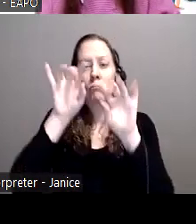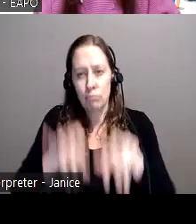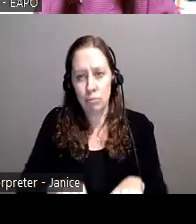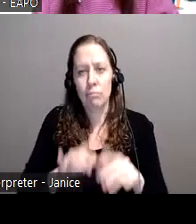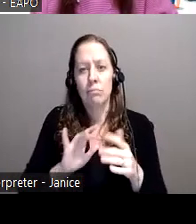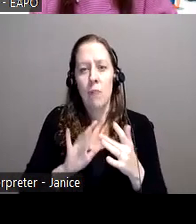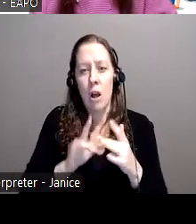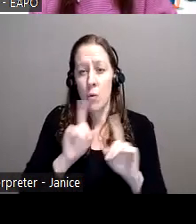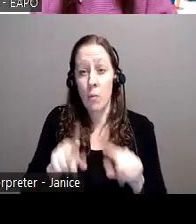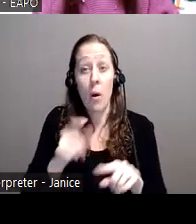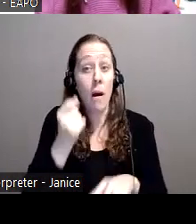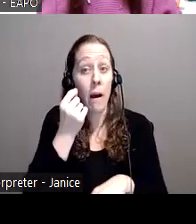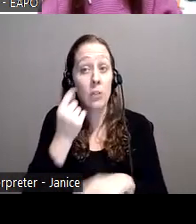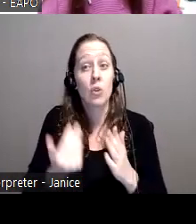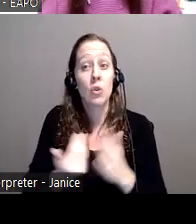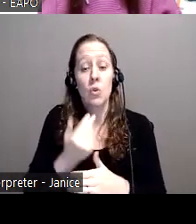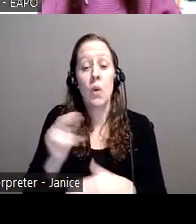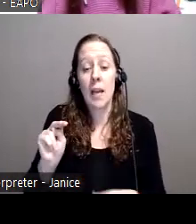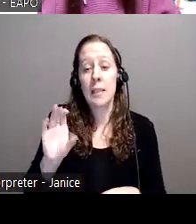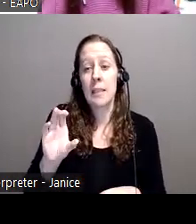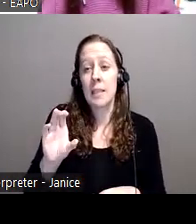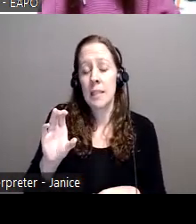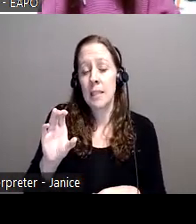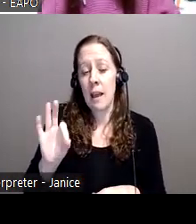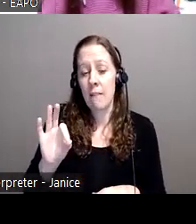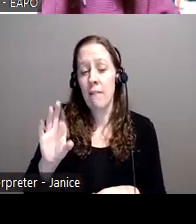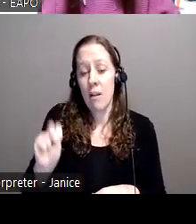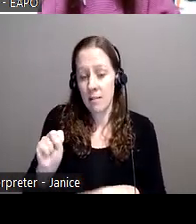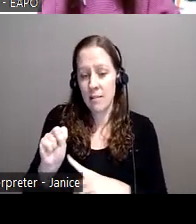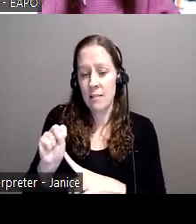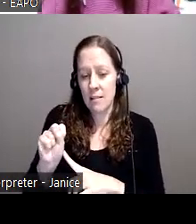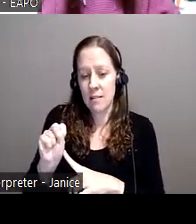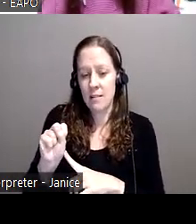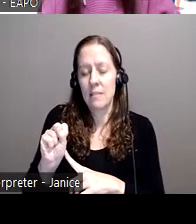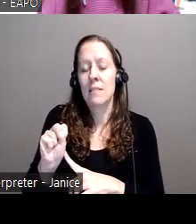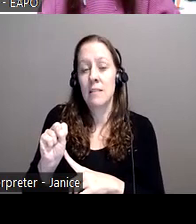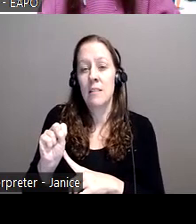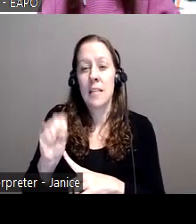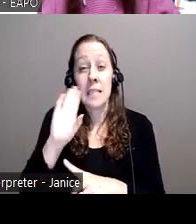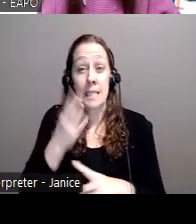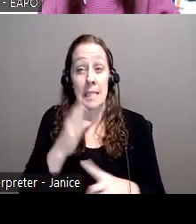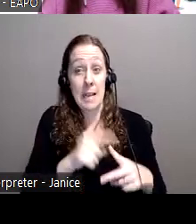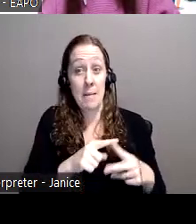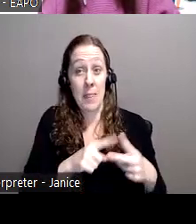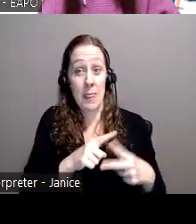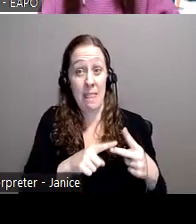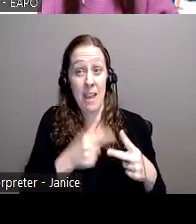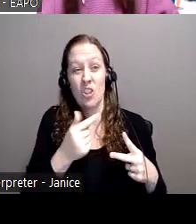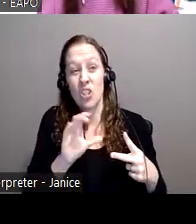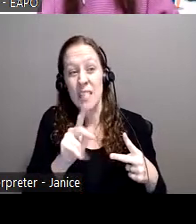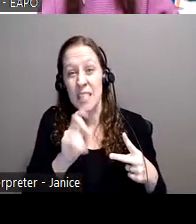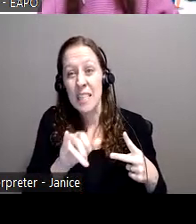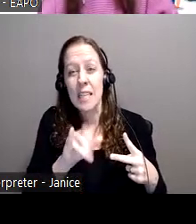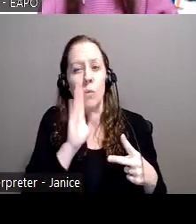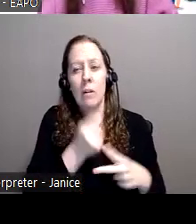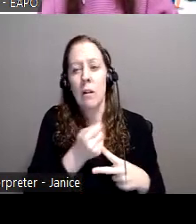With that being said, though, with the new NCFRS that I mentioned, it's looking like that's going to be eliminated. And that's